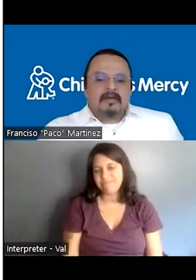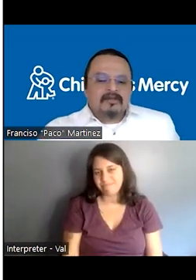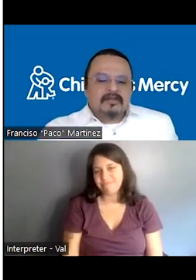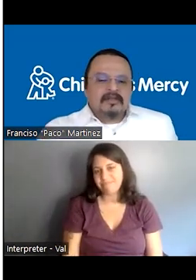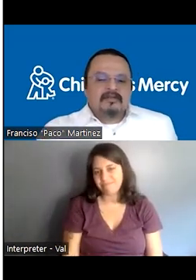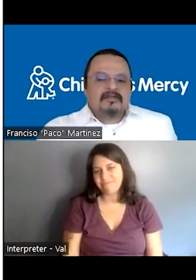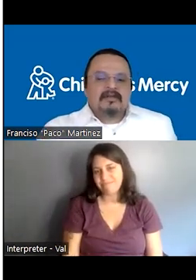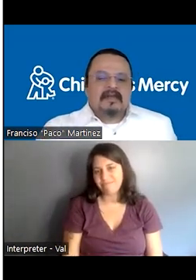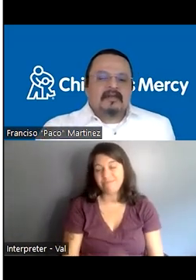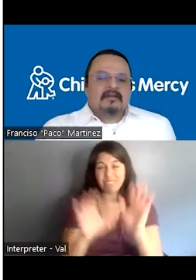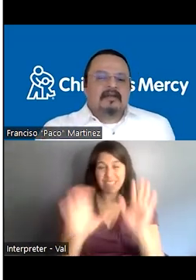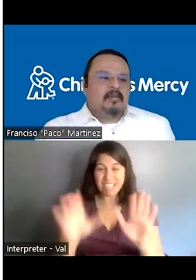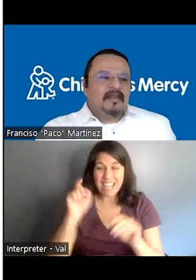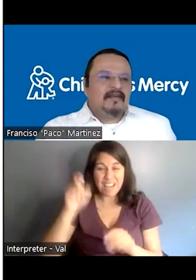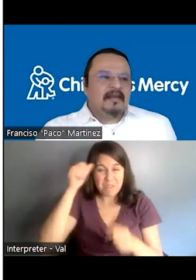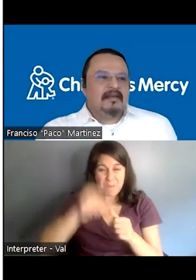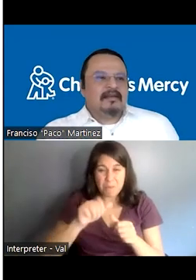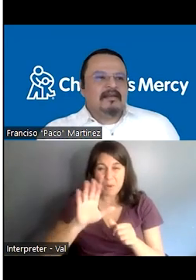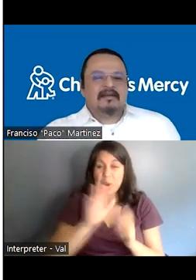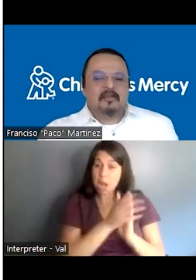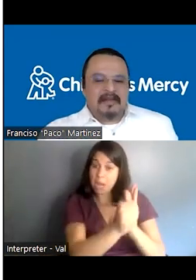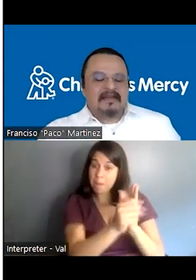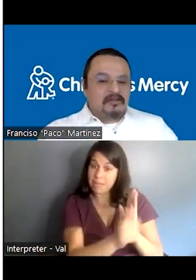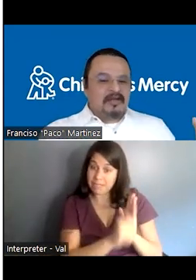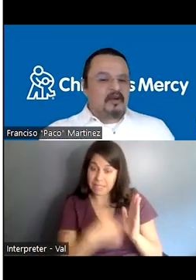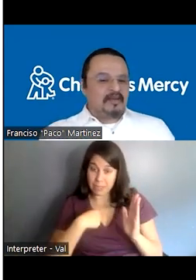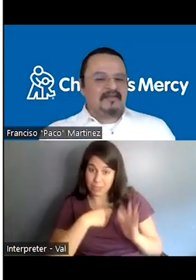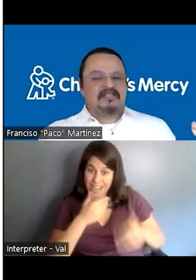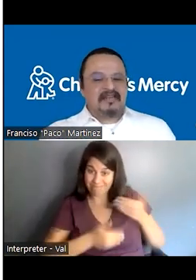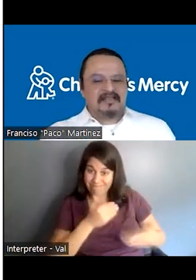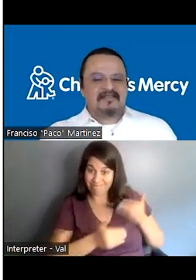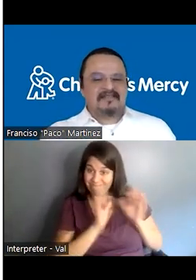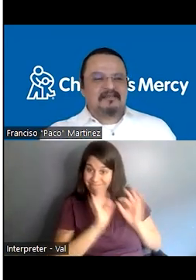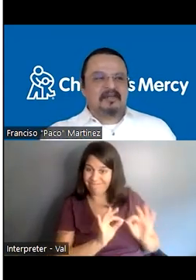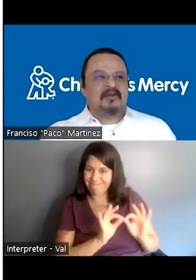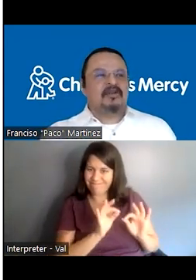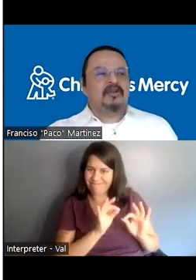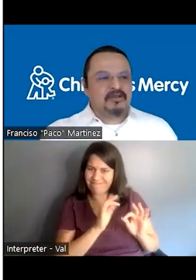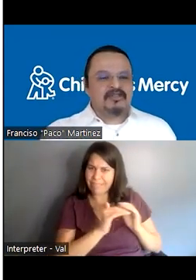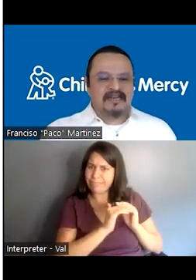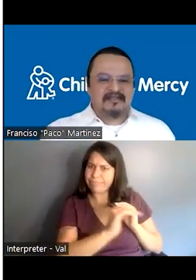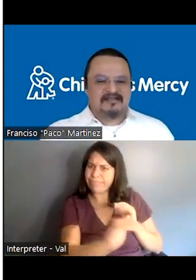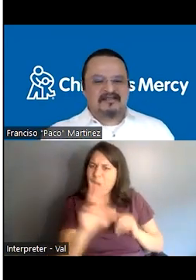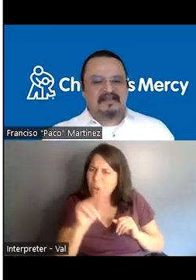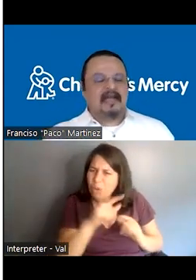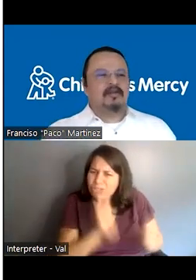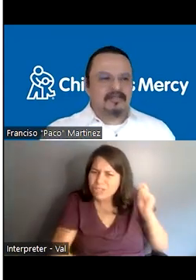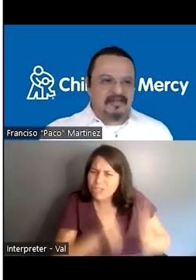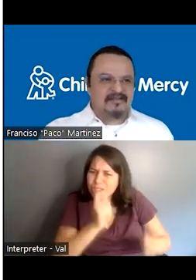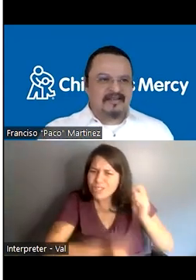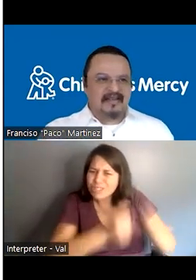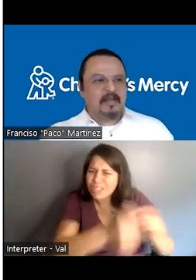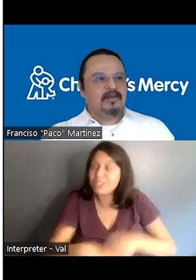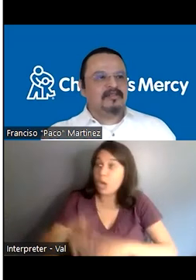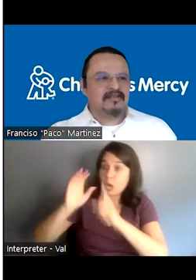We also need to consider that the competency, like cultural competency changes because culture change, language